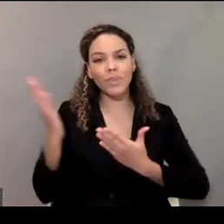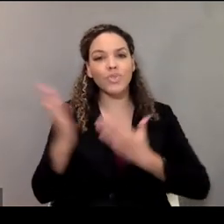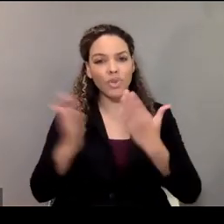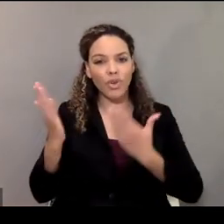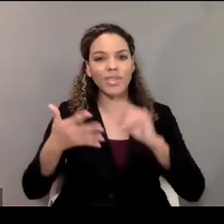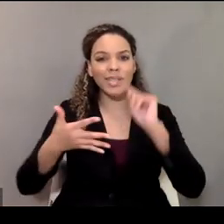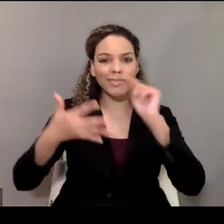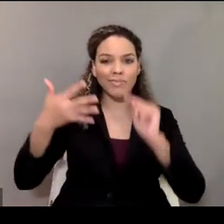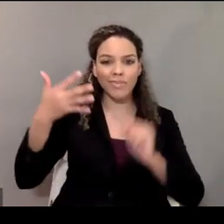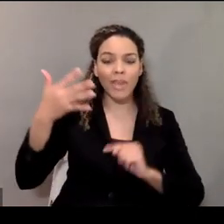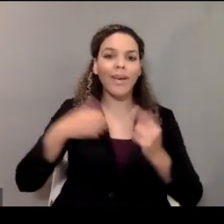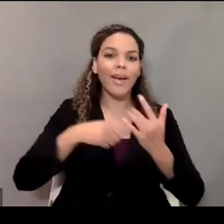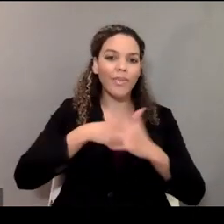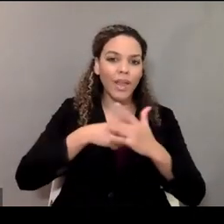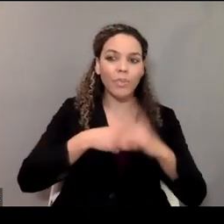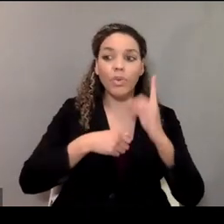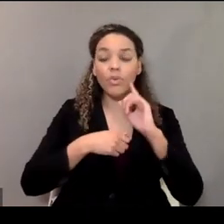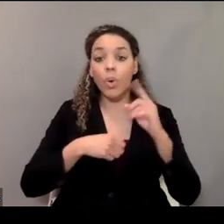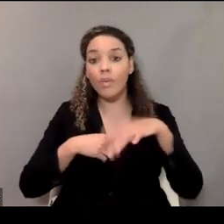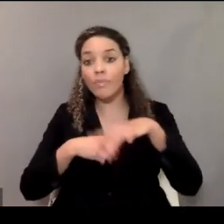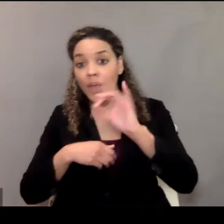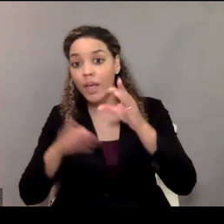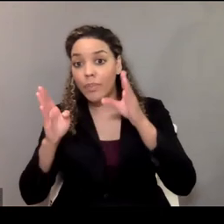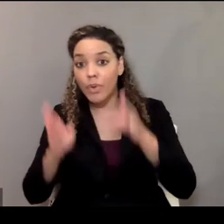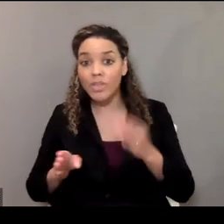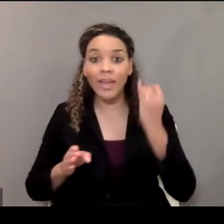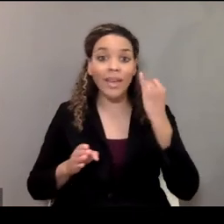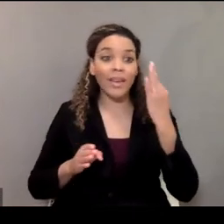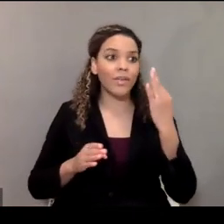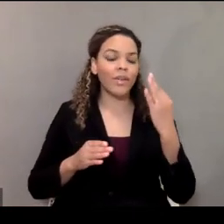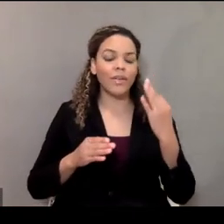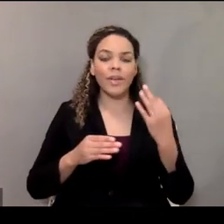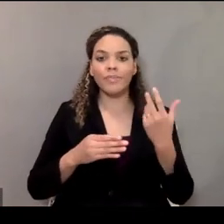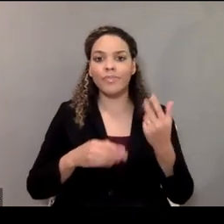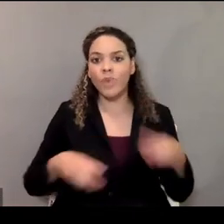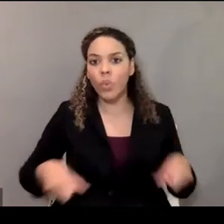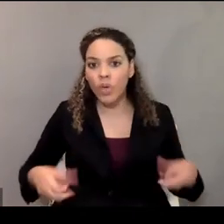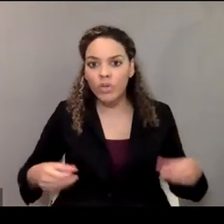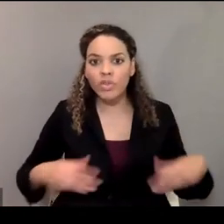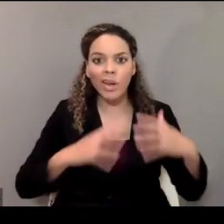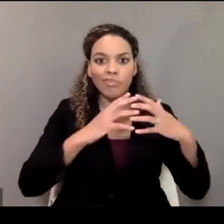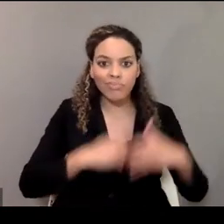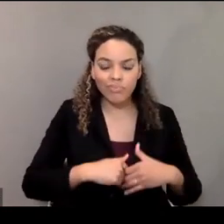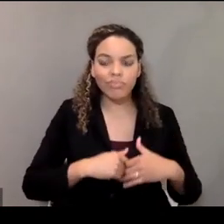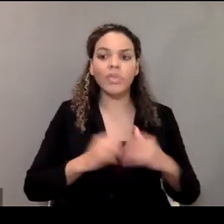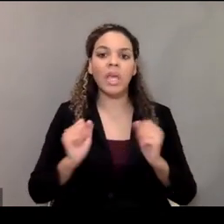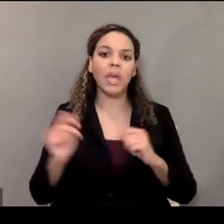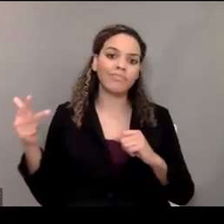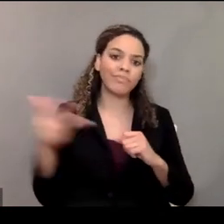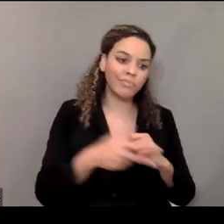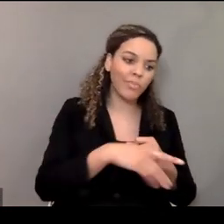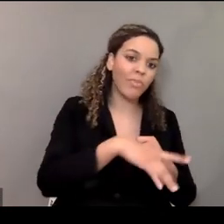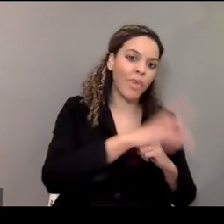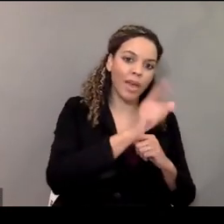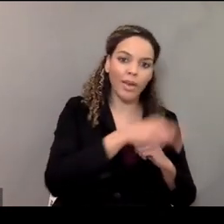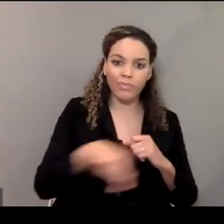would be available to pick up a person if their chair breaks down when they're on the road and bring them home. And that's the kind